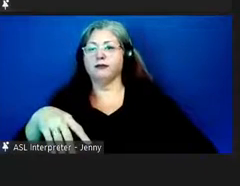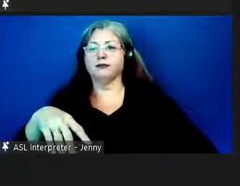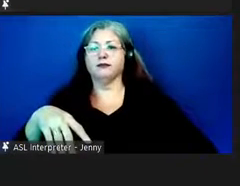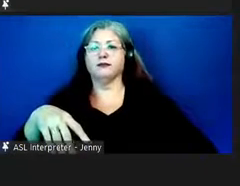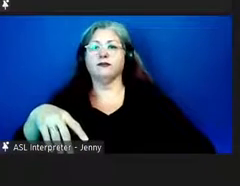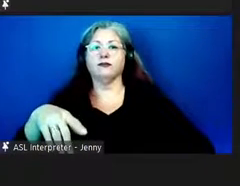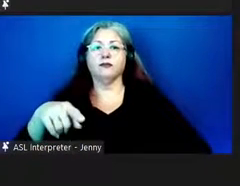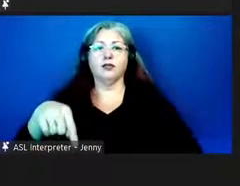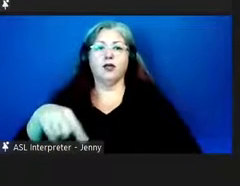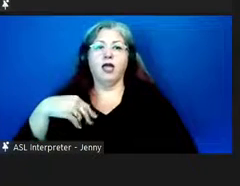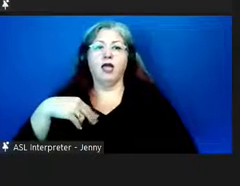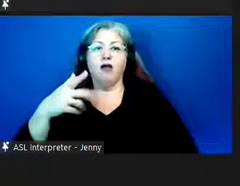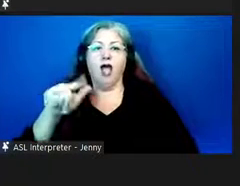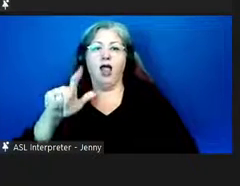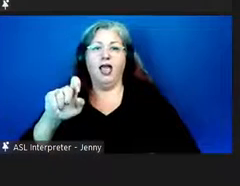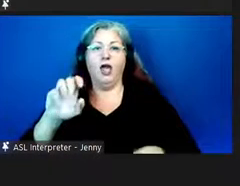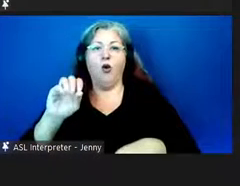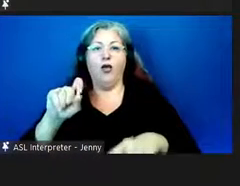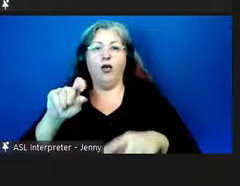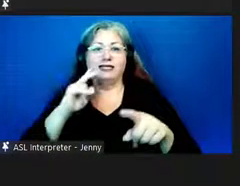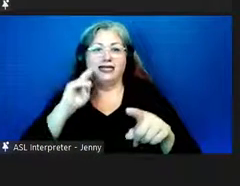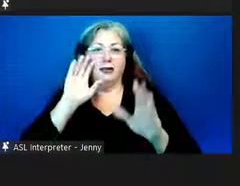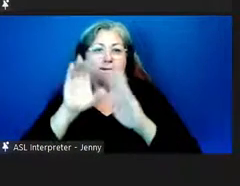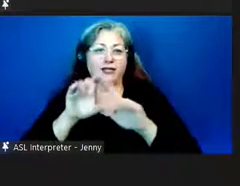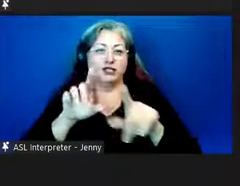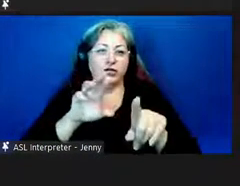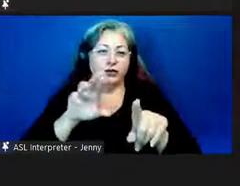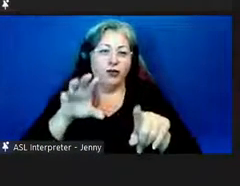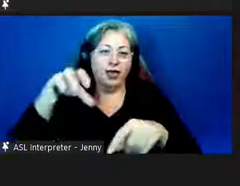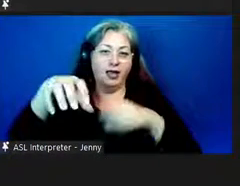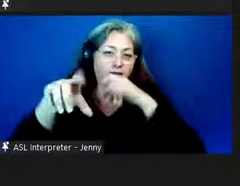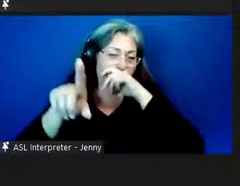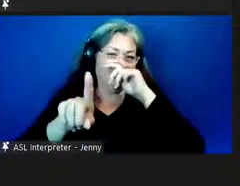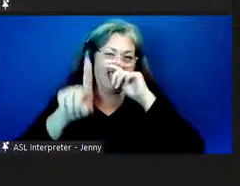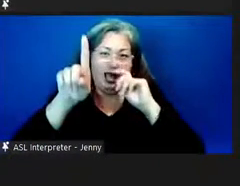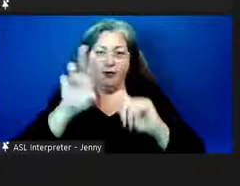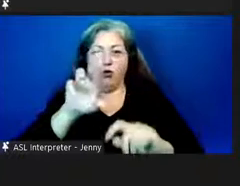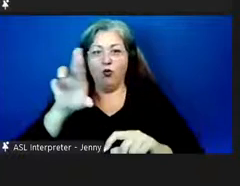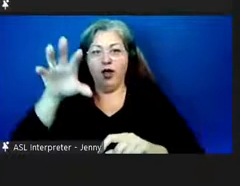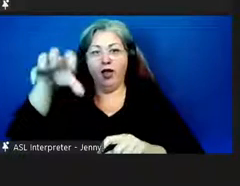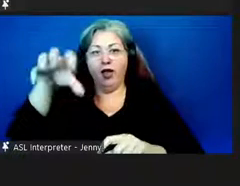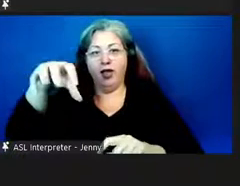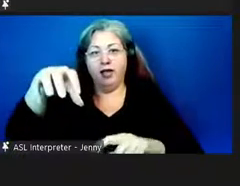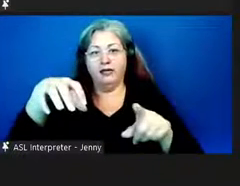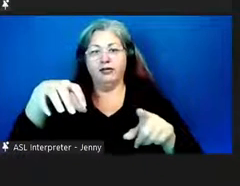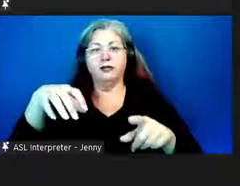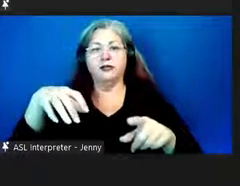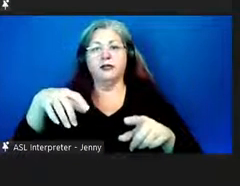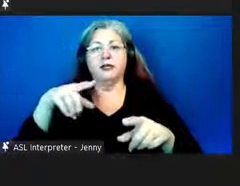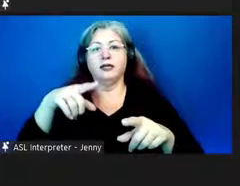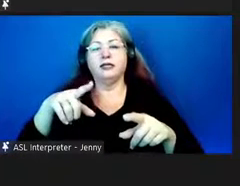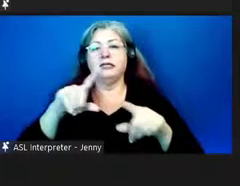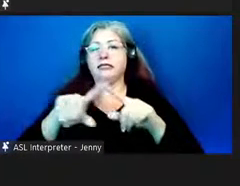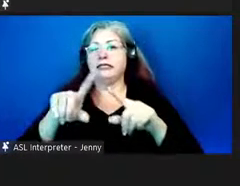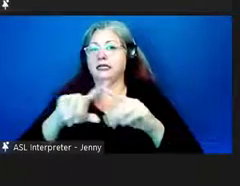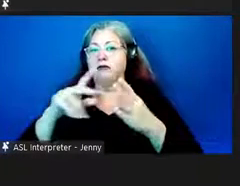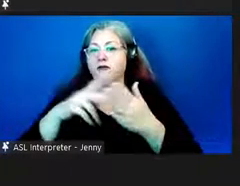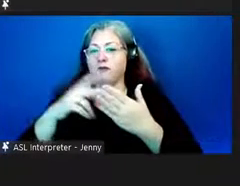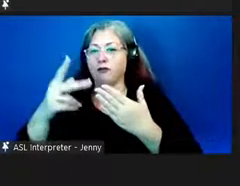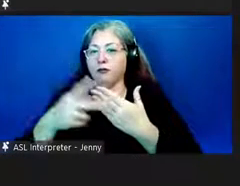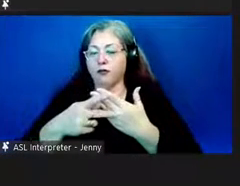here at Haleolelo, the picture on the right, in the upper right-hand corner, various programs